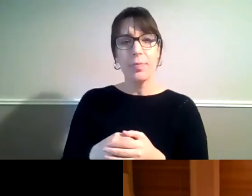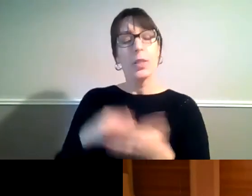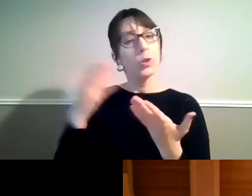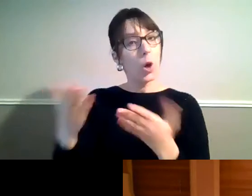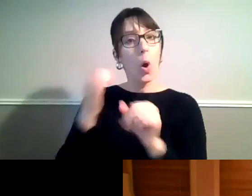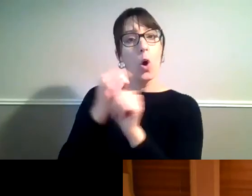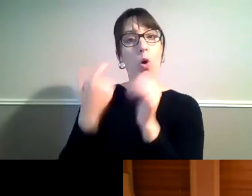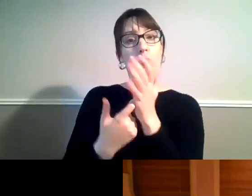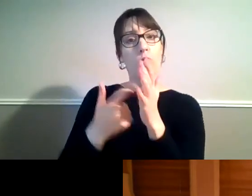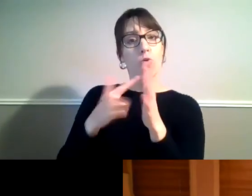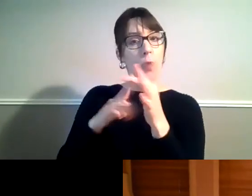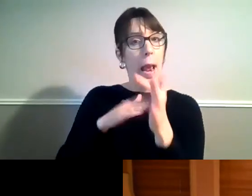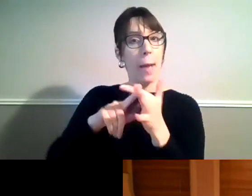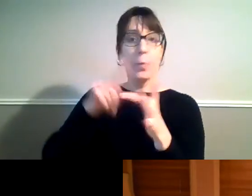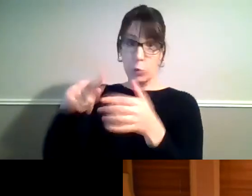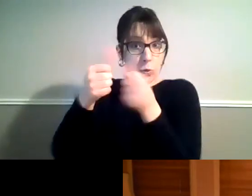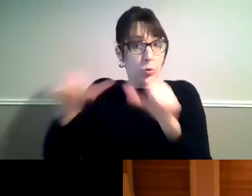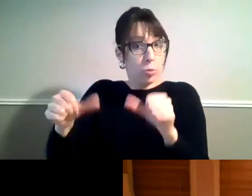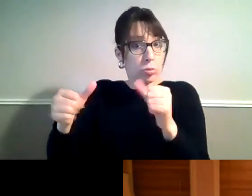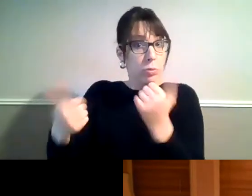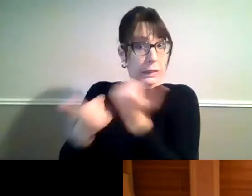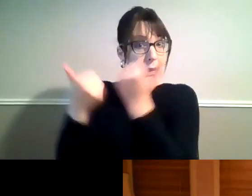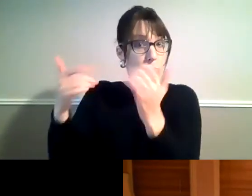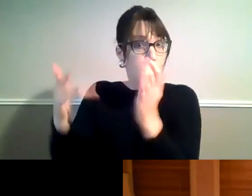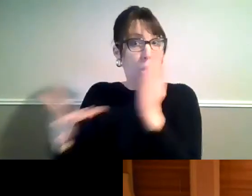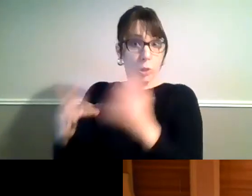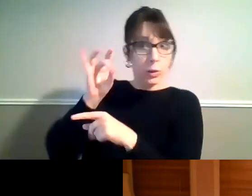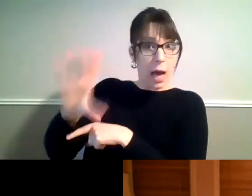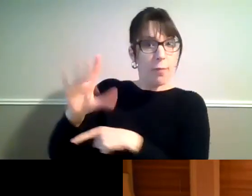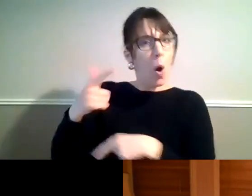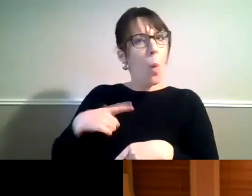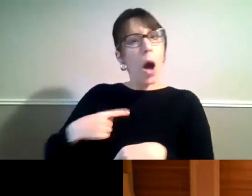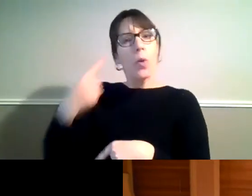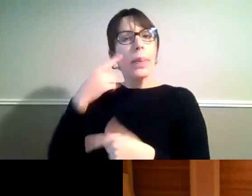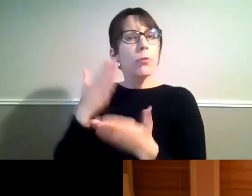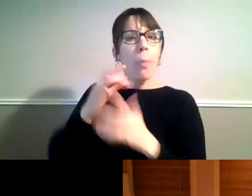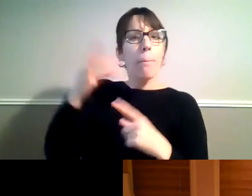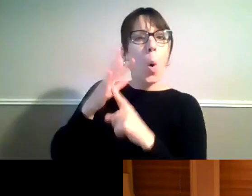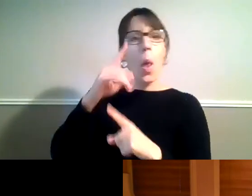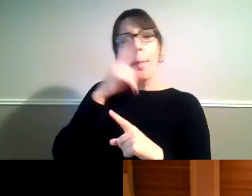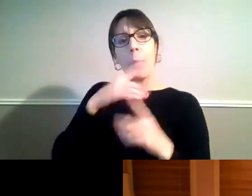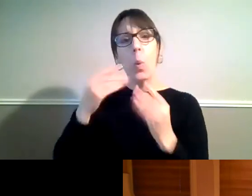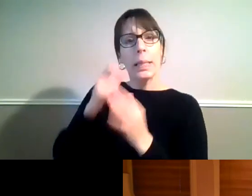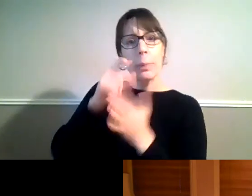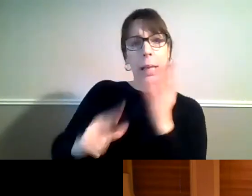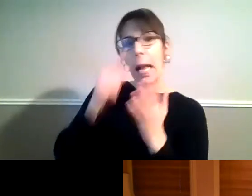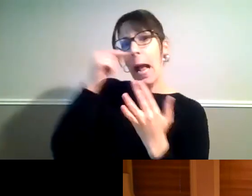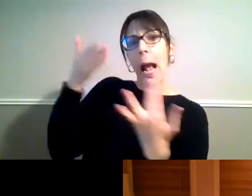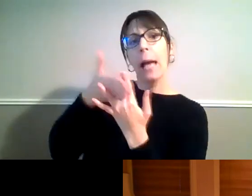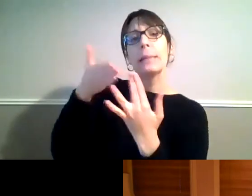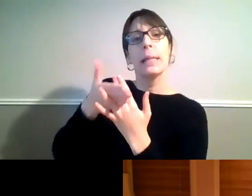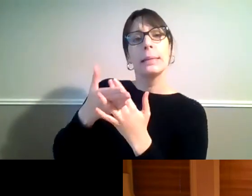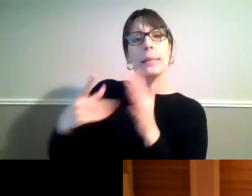assistive technology user yourself. Why do you think it's so important for people with disability to have access to the assistive